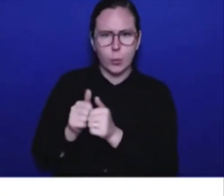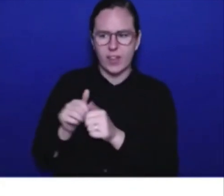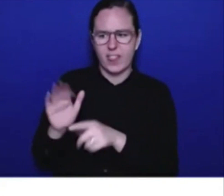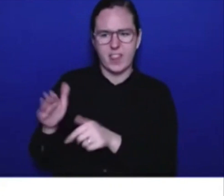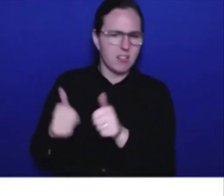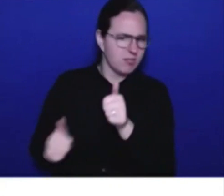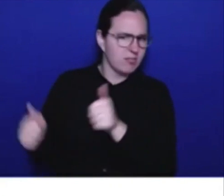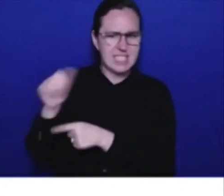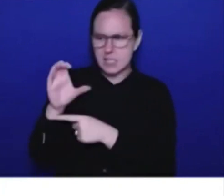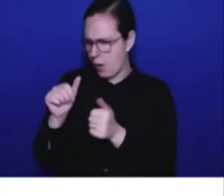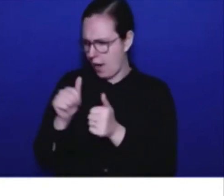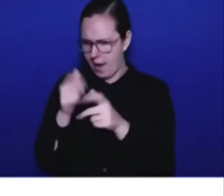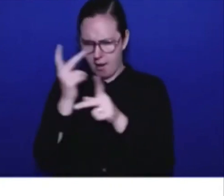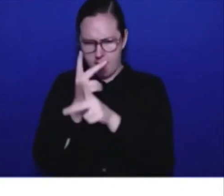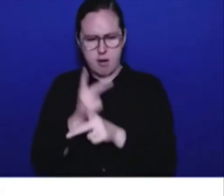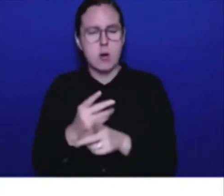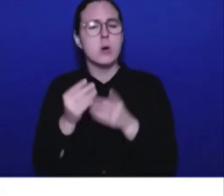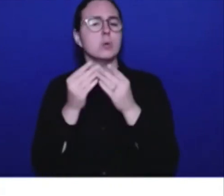Richard, do you have a follow-up?